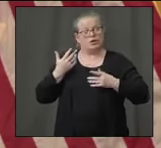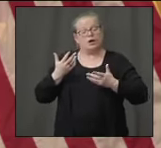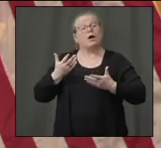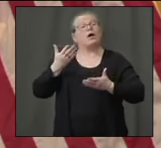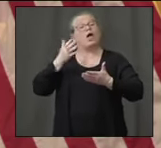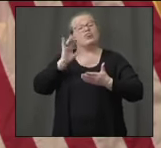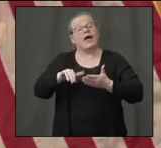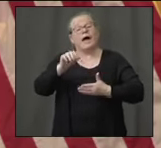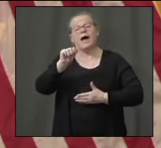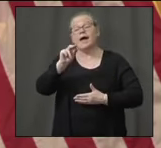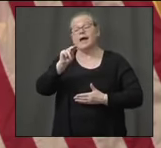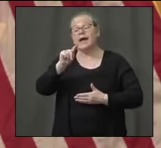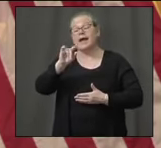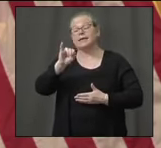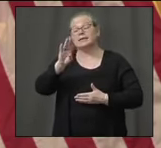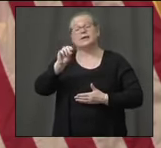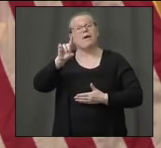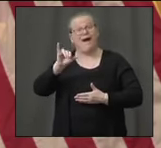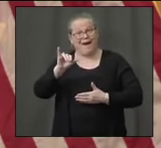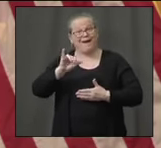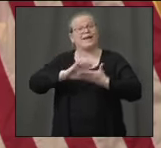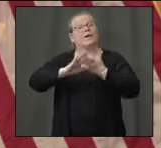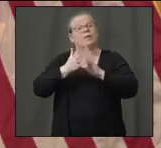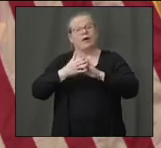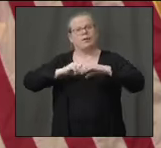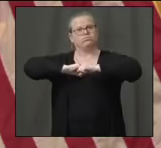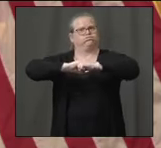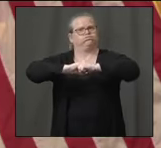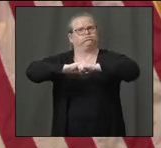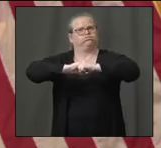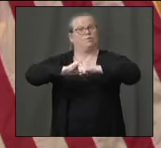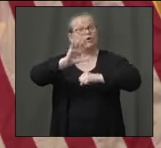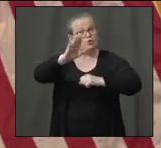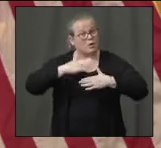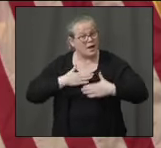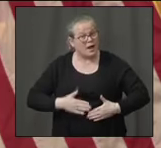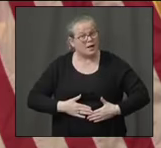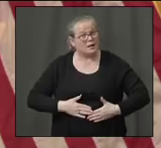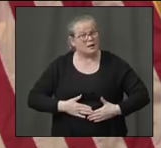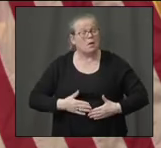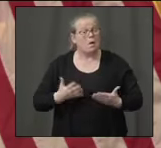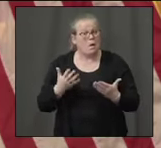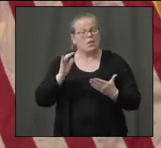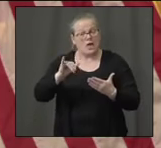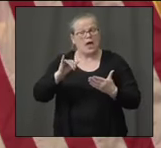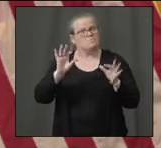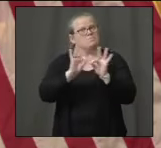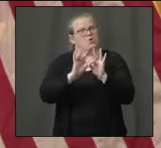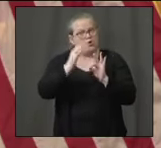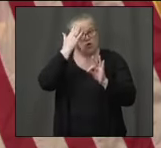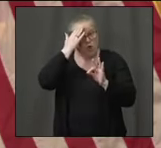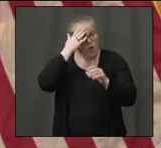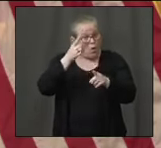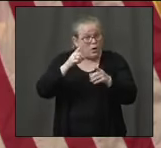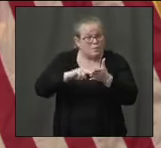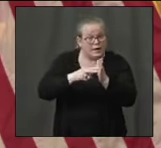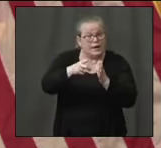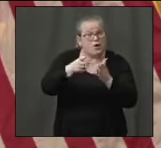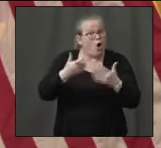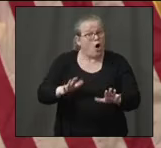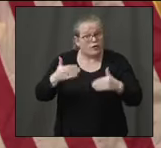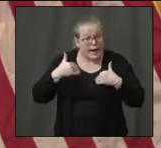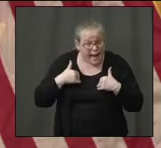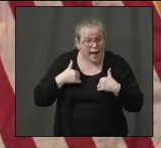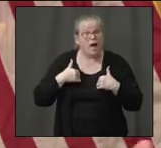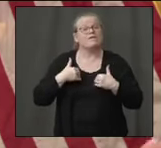time. And that will be an interesting next step. The difference between the first test and the second test is the first test has been very difficult